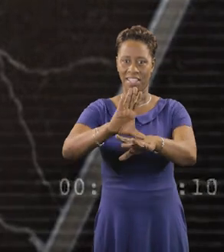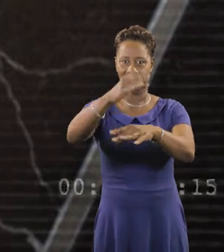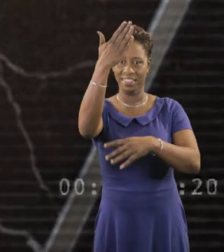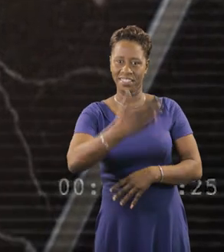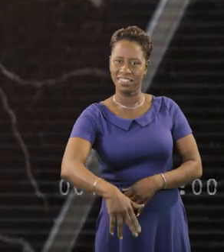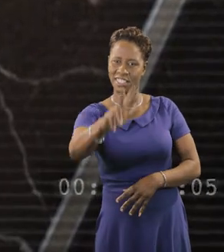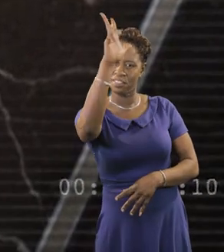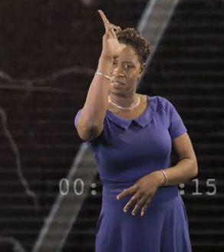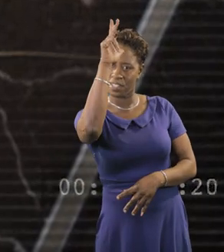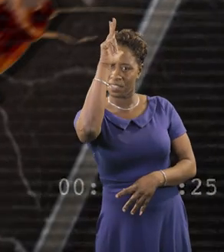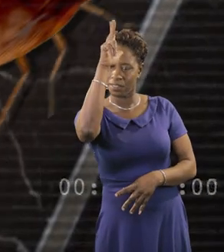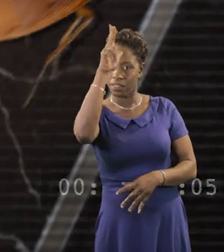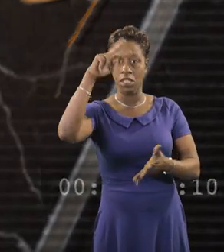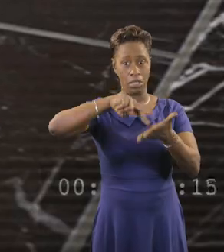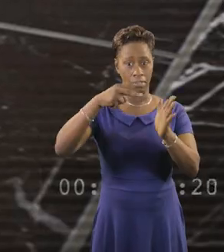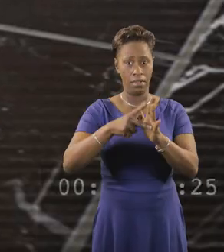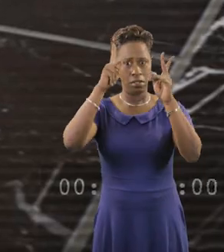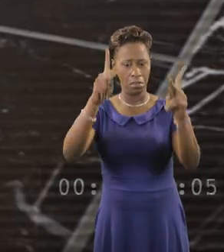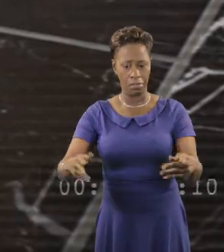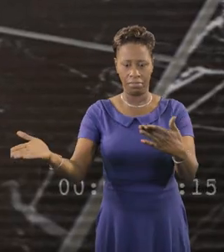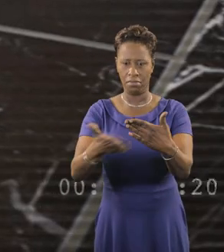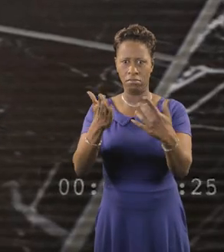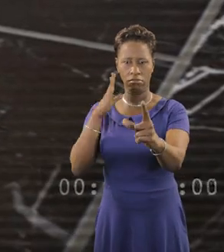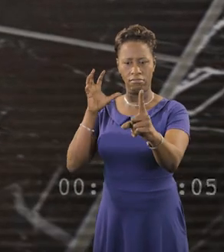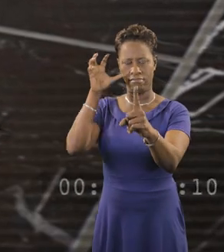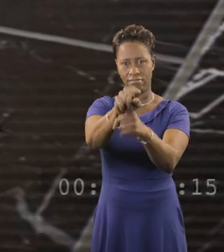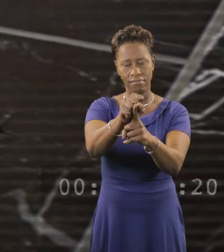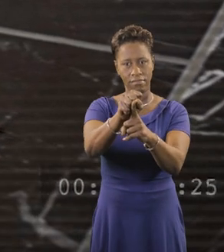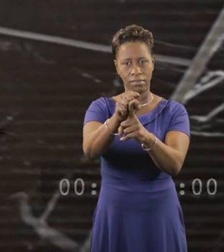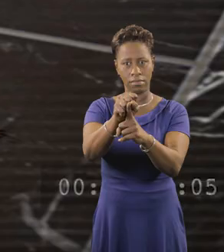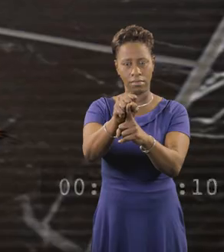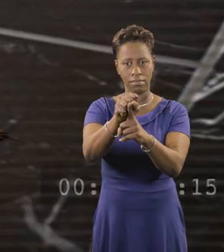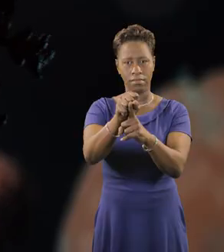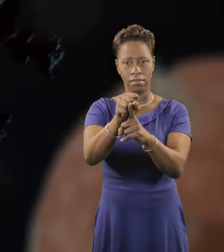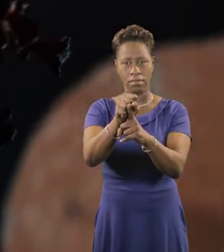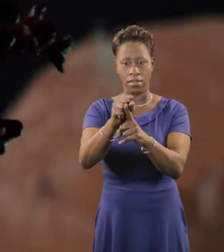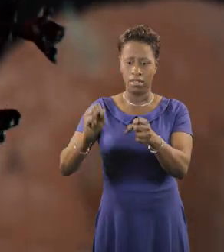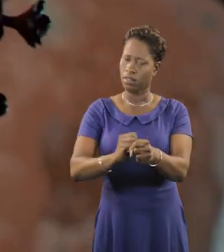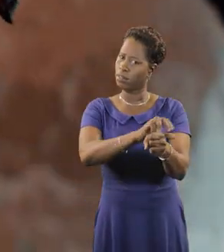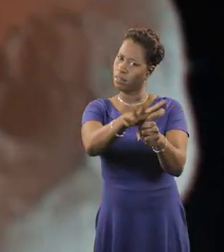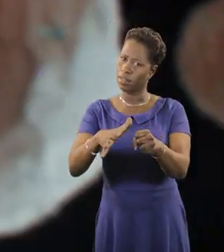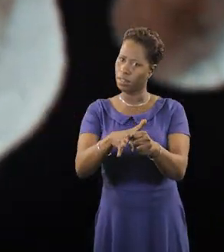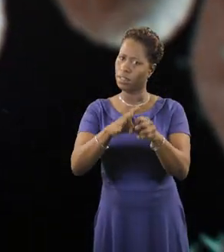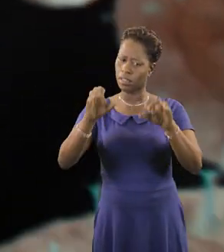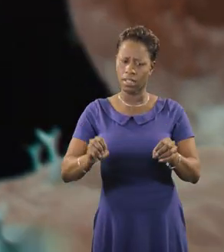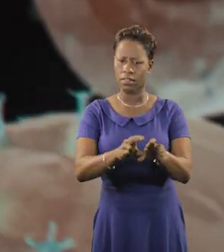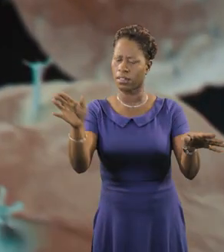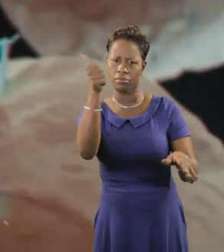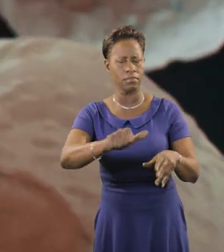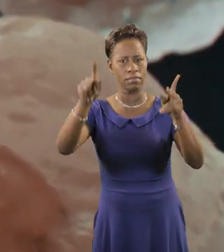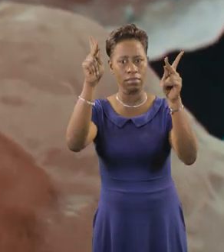Wavette Duvampoul, someone who makes themselves an easy target without thinking. The coronavirus can affect anyone,